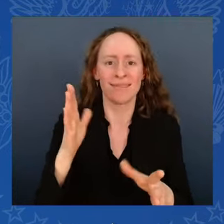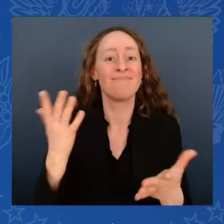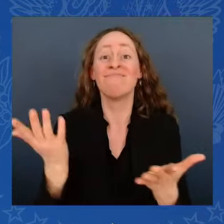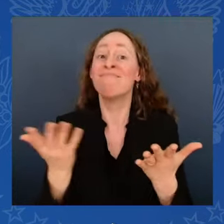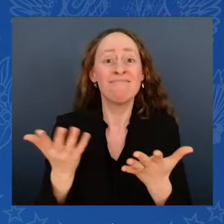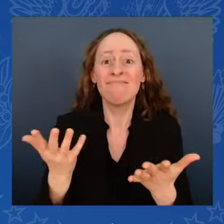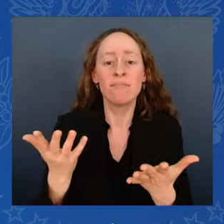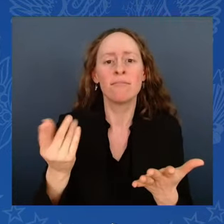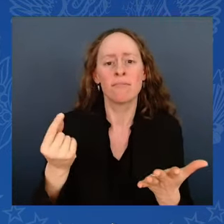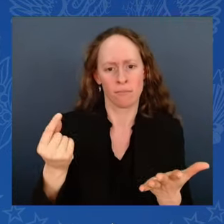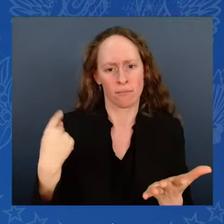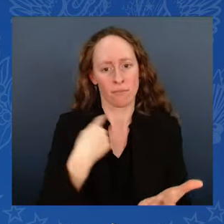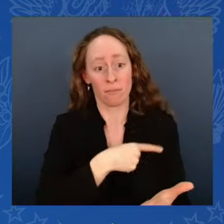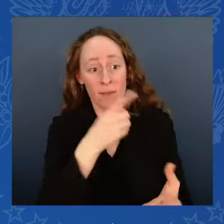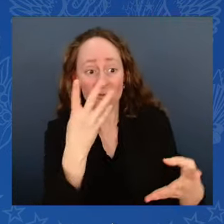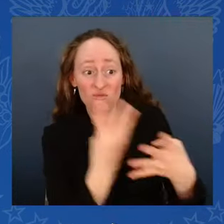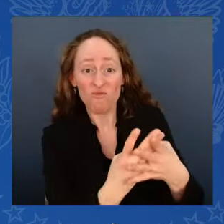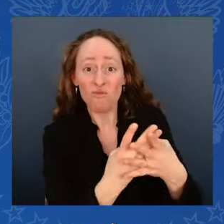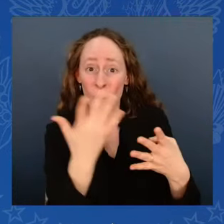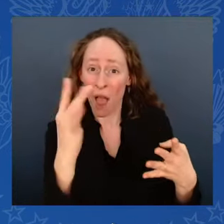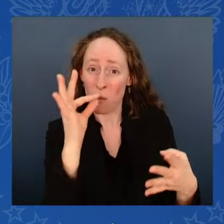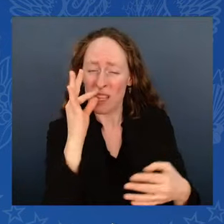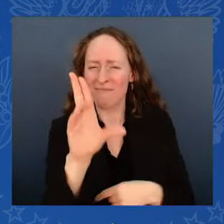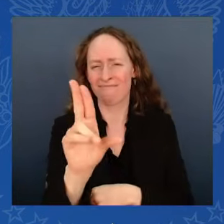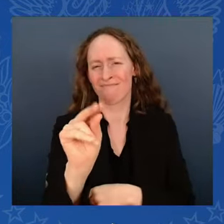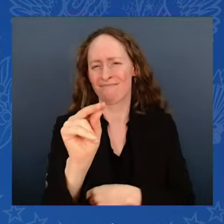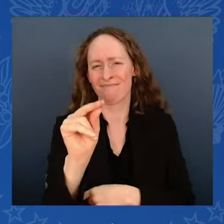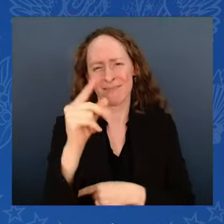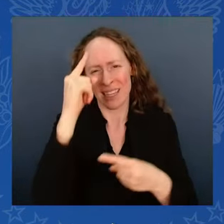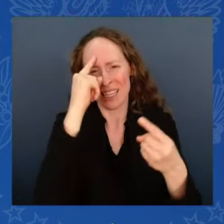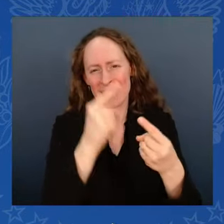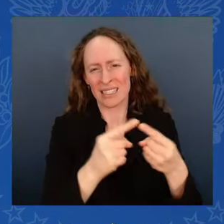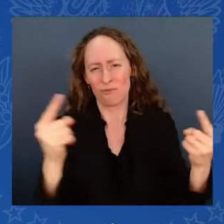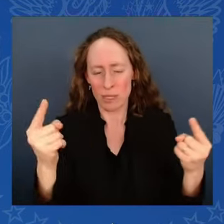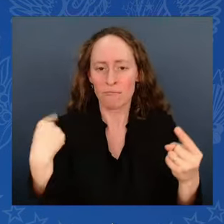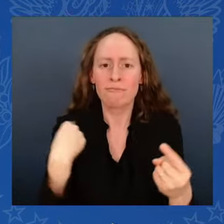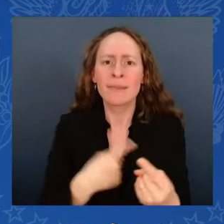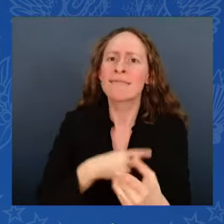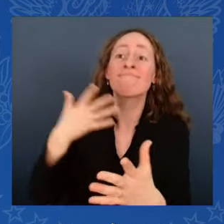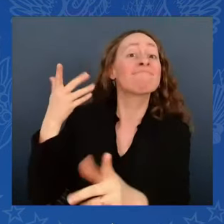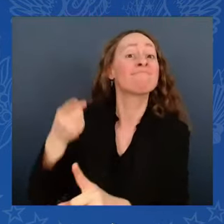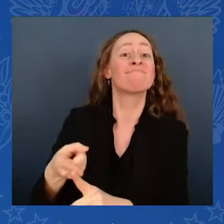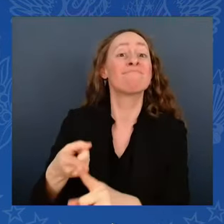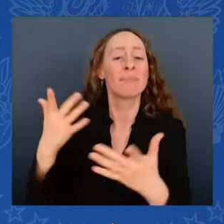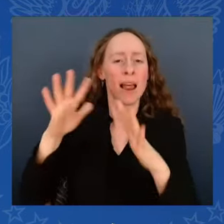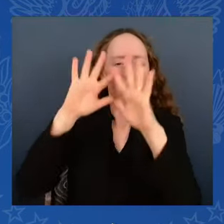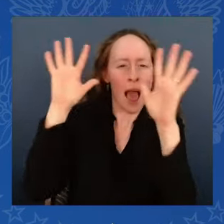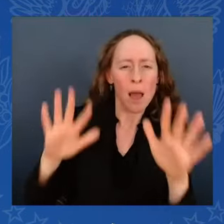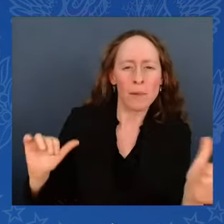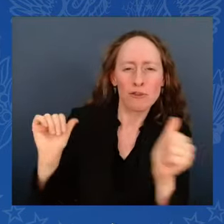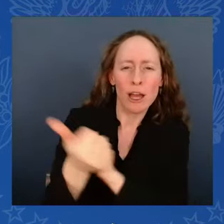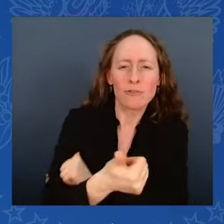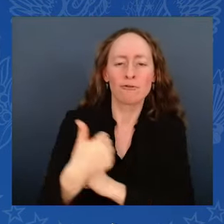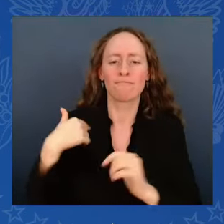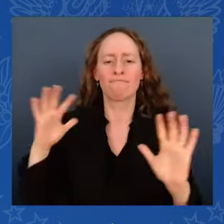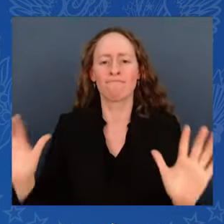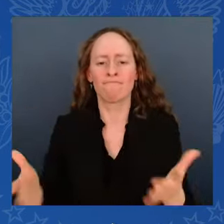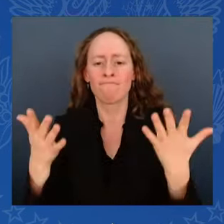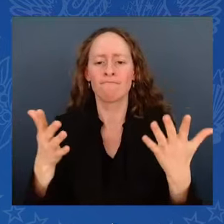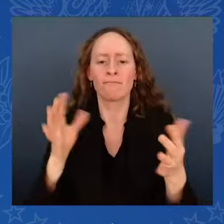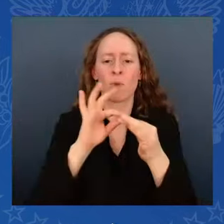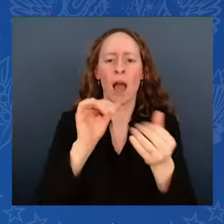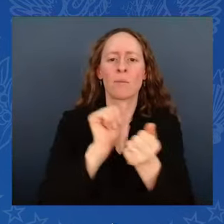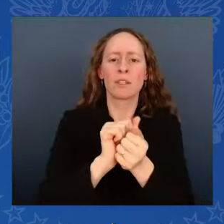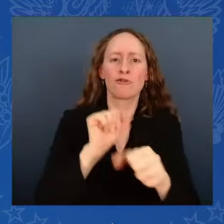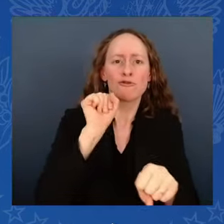investments in climate ever in all of our history. That's delivering clean energy and jobs all across America. The results are